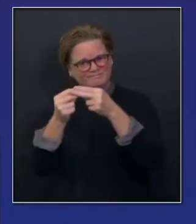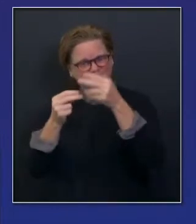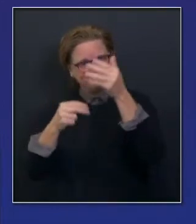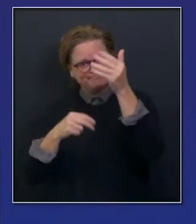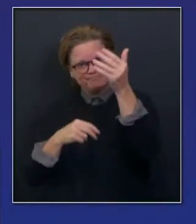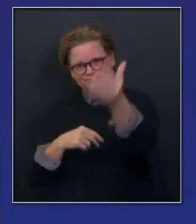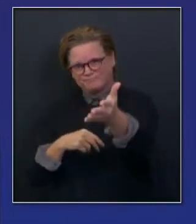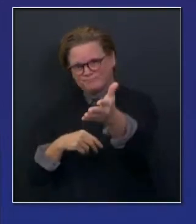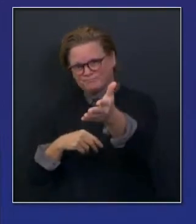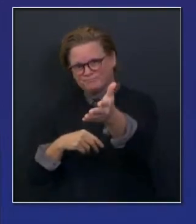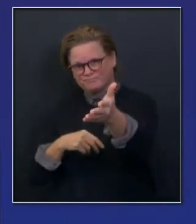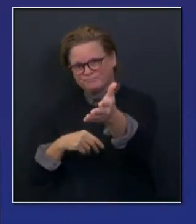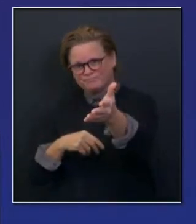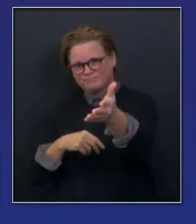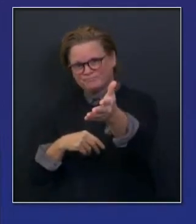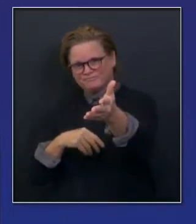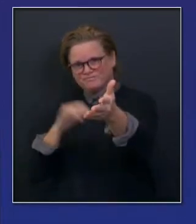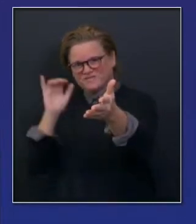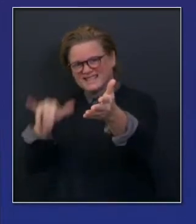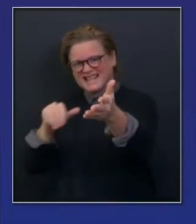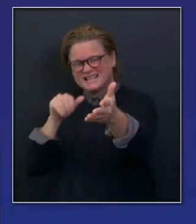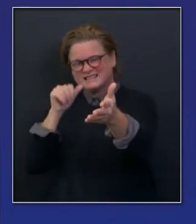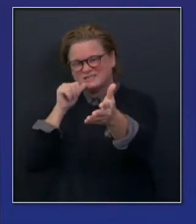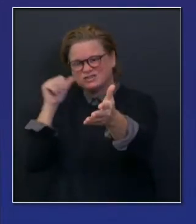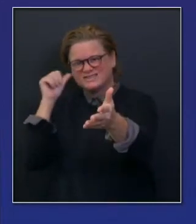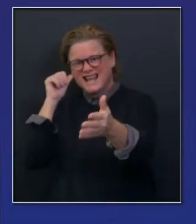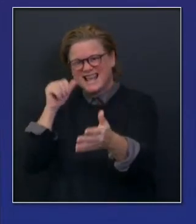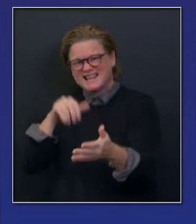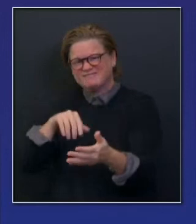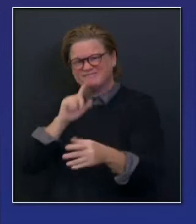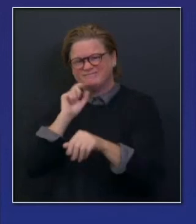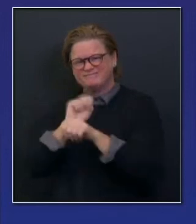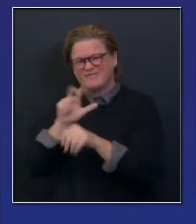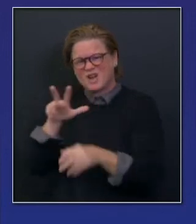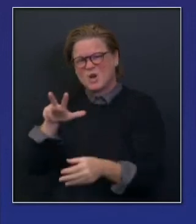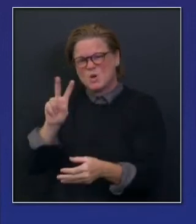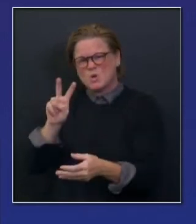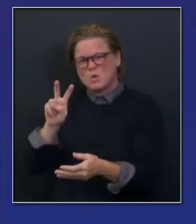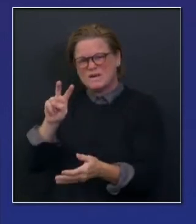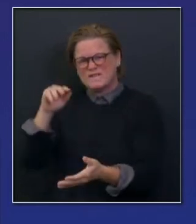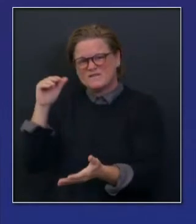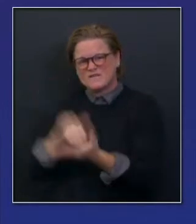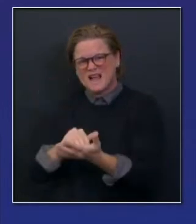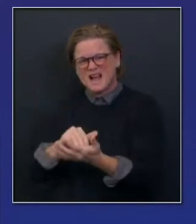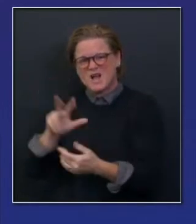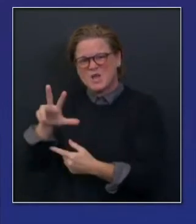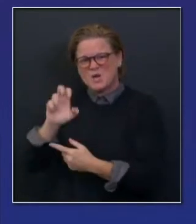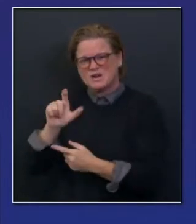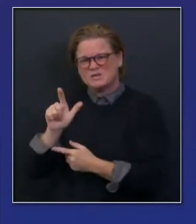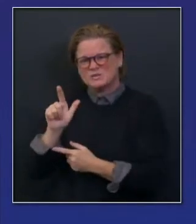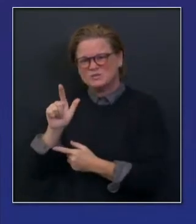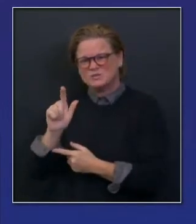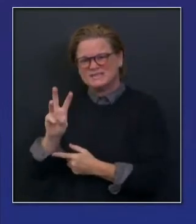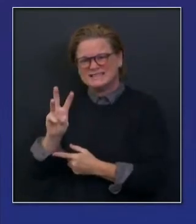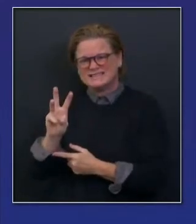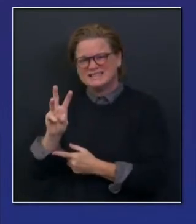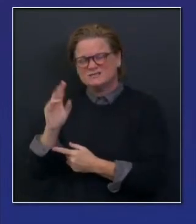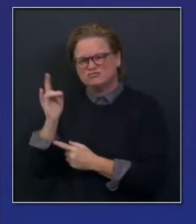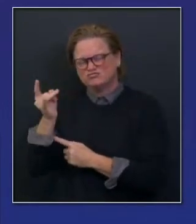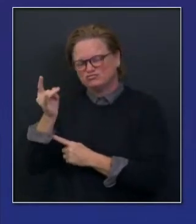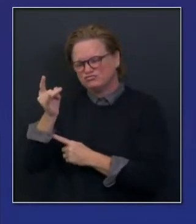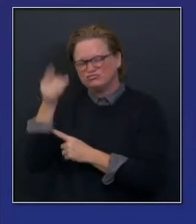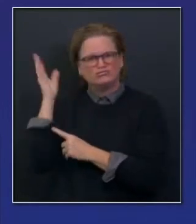about yesterday's numbers were about where we've been last seven days. And these are historically high case numbers, 32